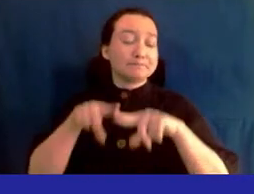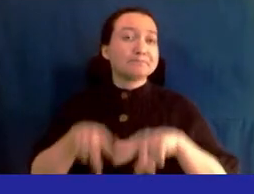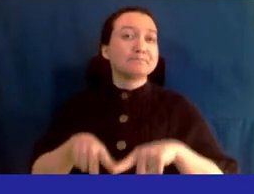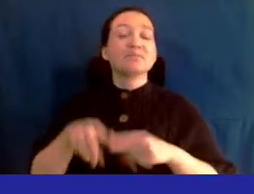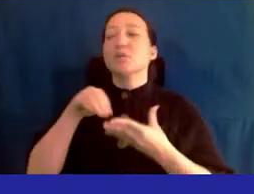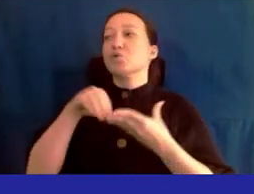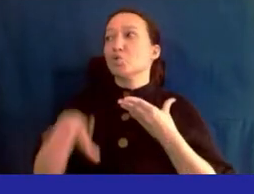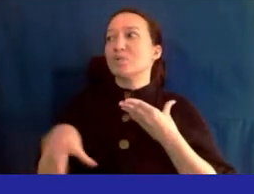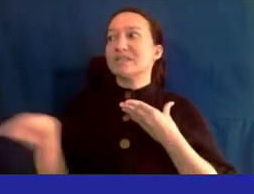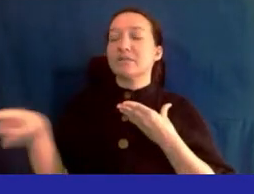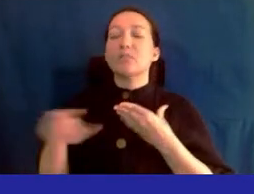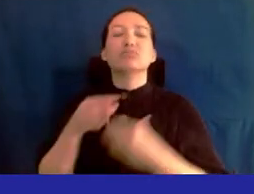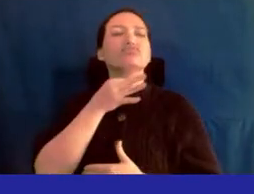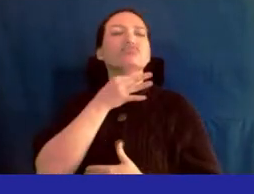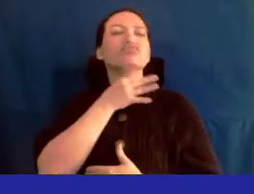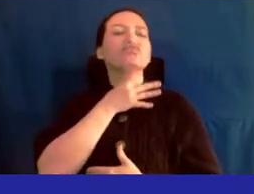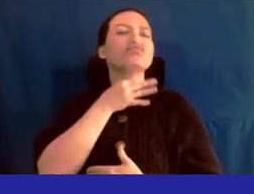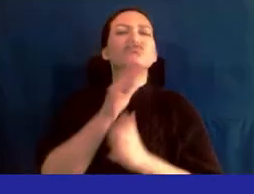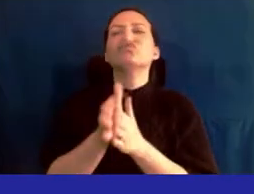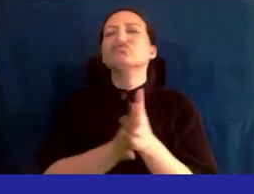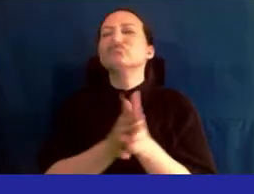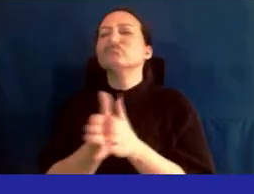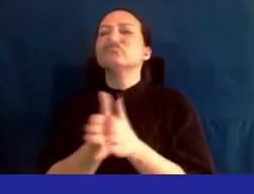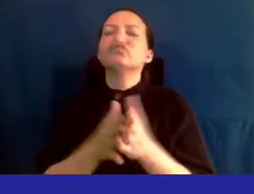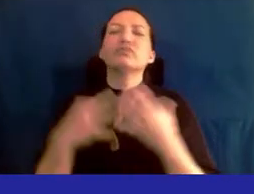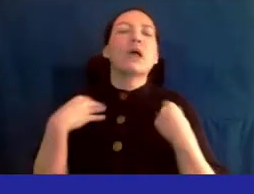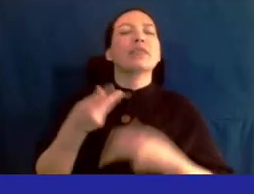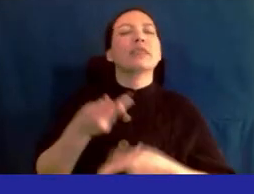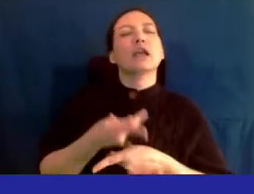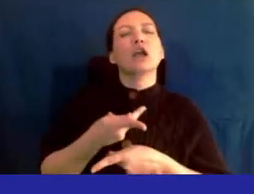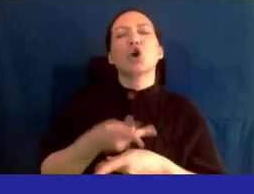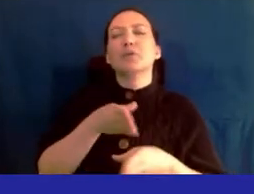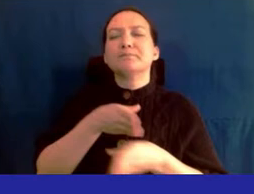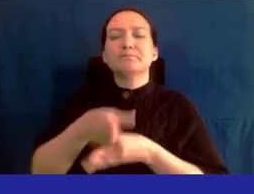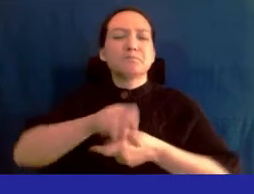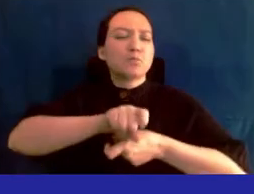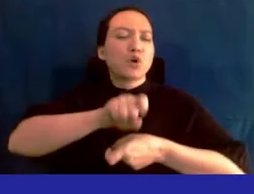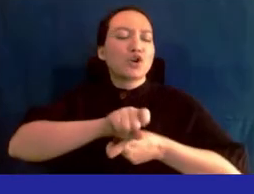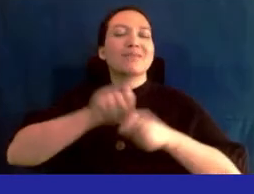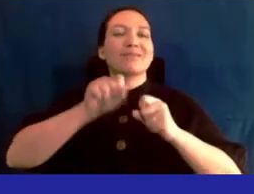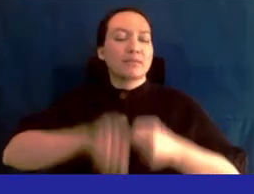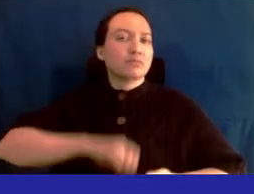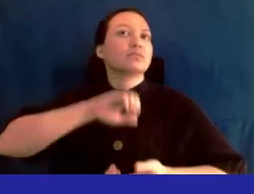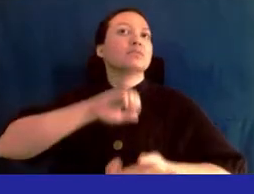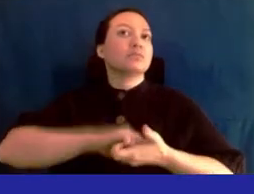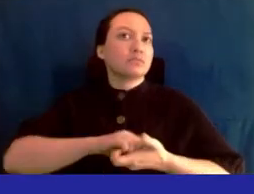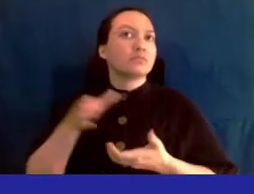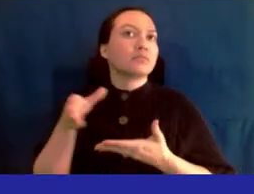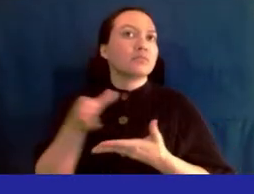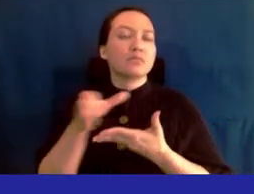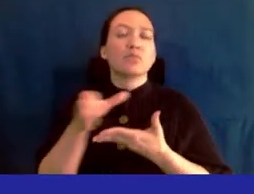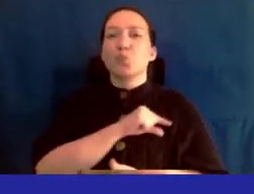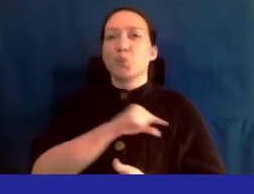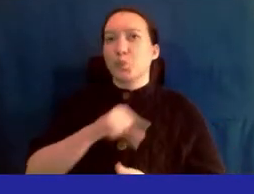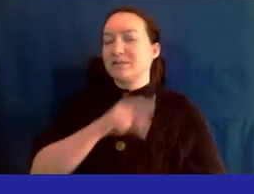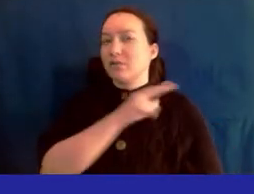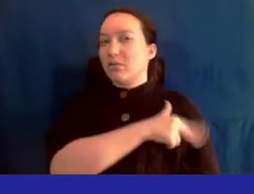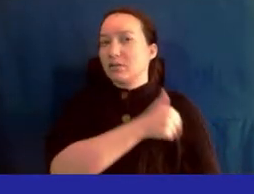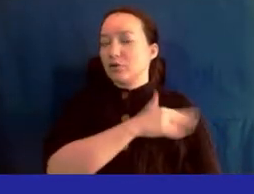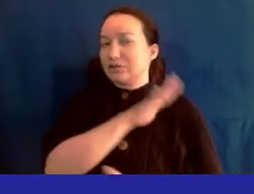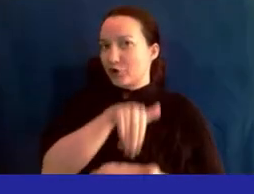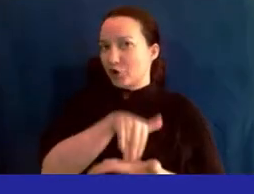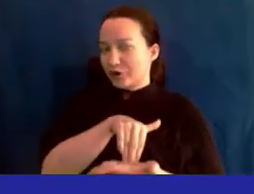students who had curiosity or ambition about the healthcare field would have a collaborative pathway program with queen's hospital center